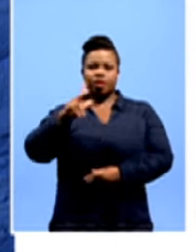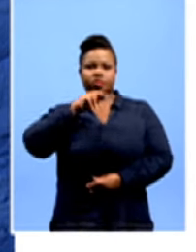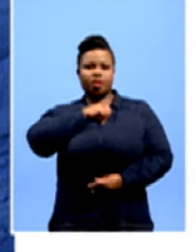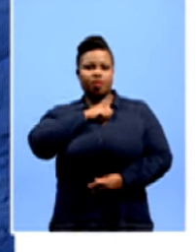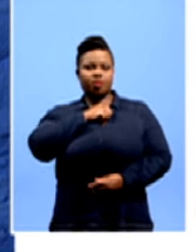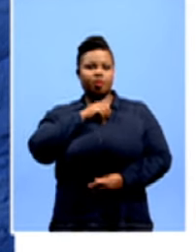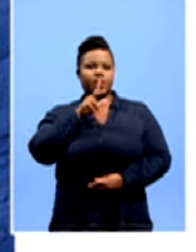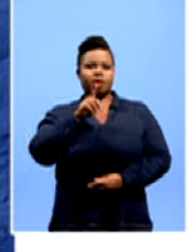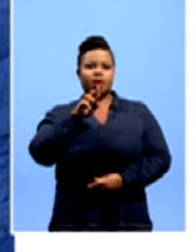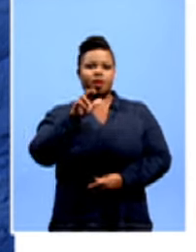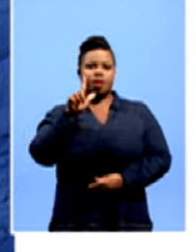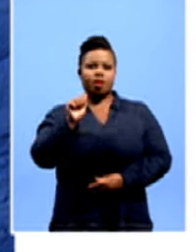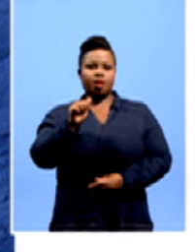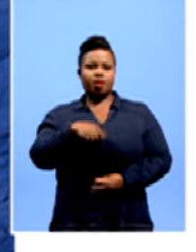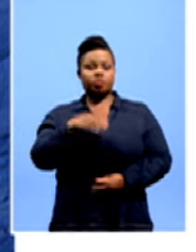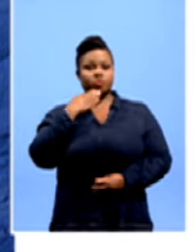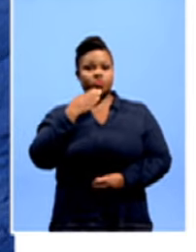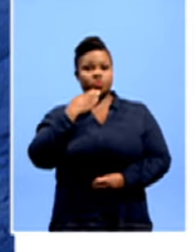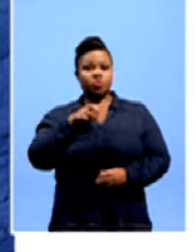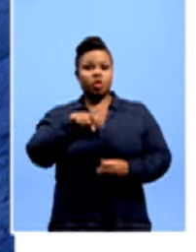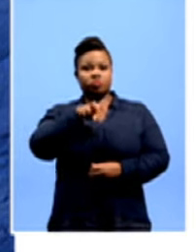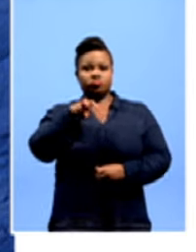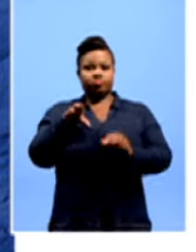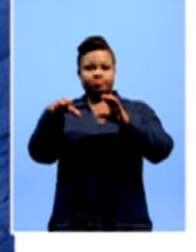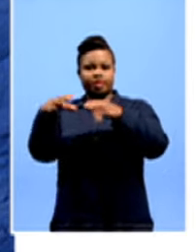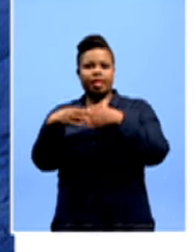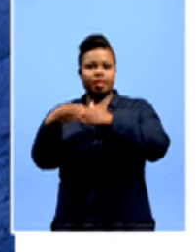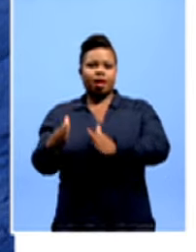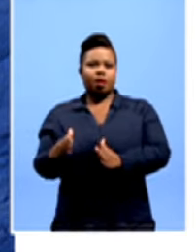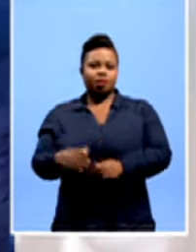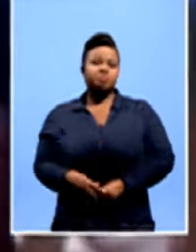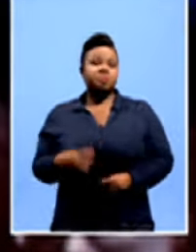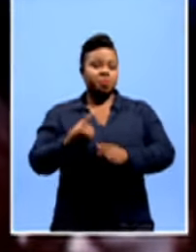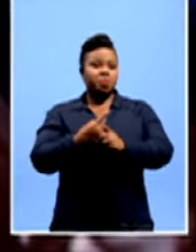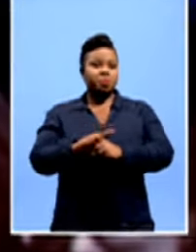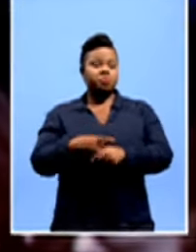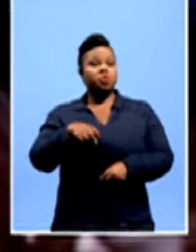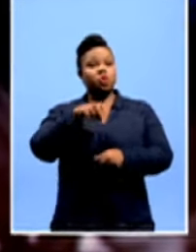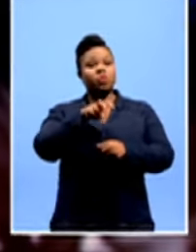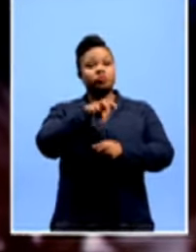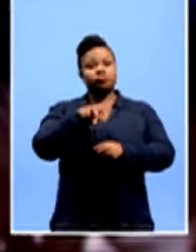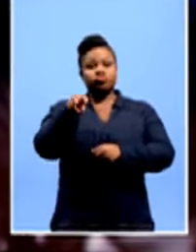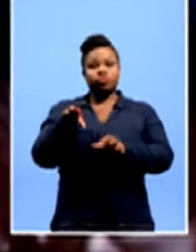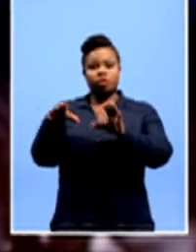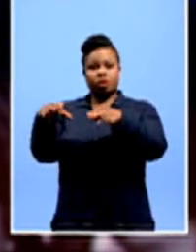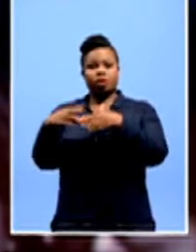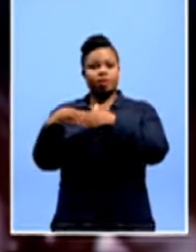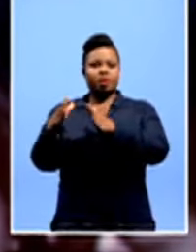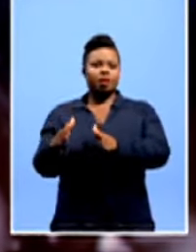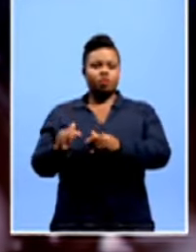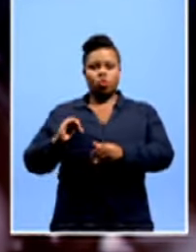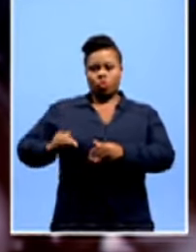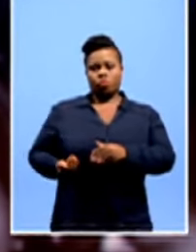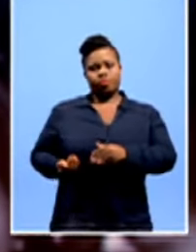where Carla Geyser is an expedition leader there. She was, of course, the expedition leader of an all